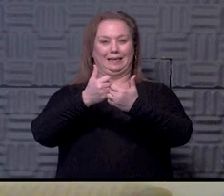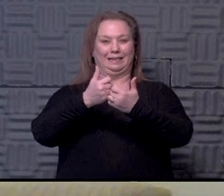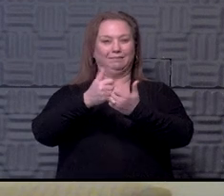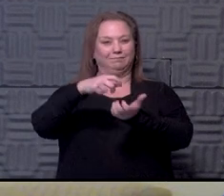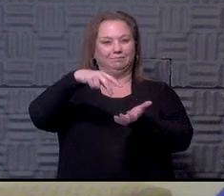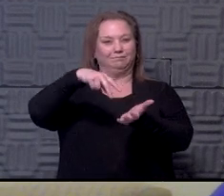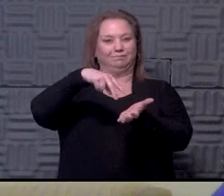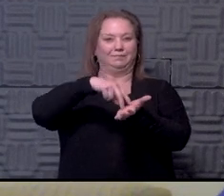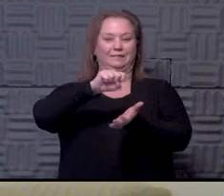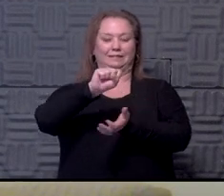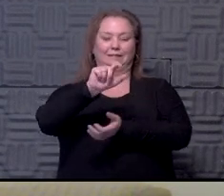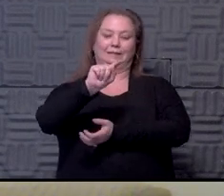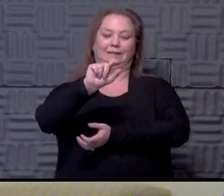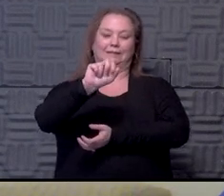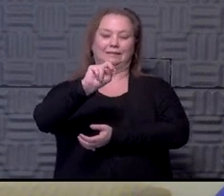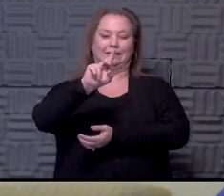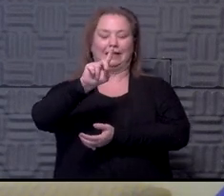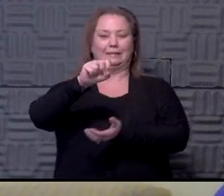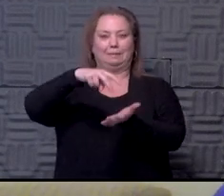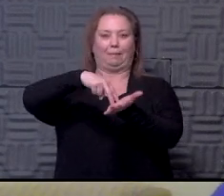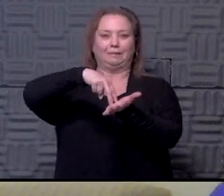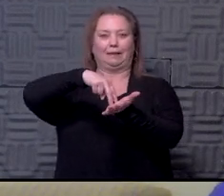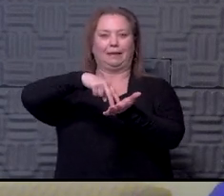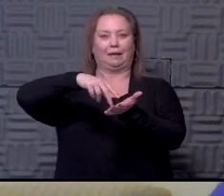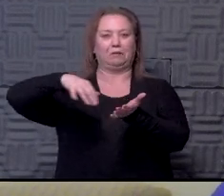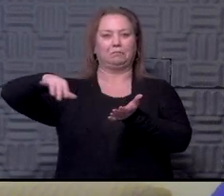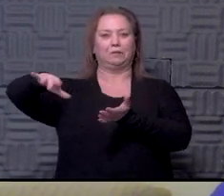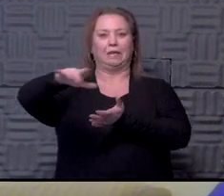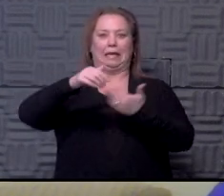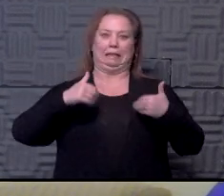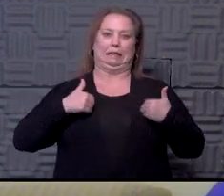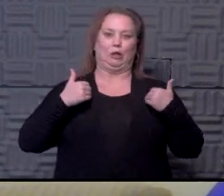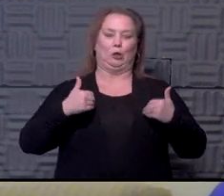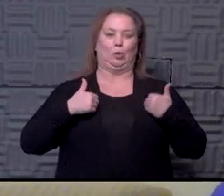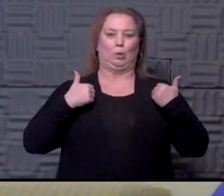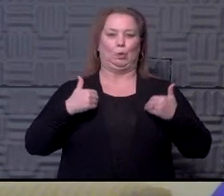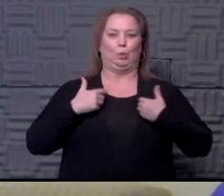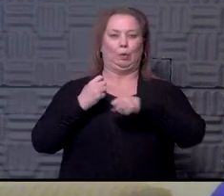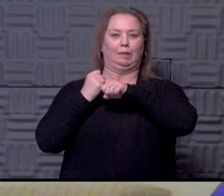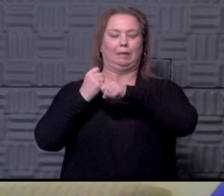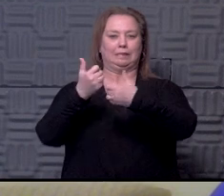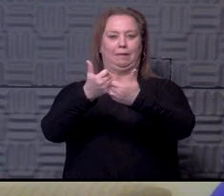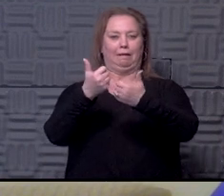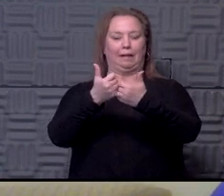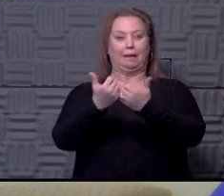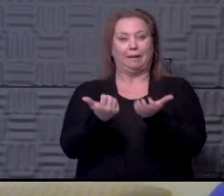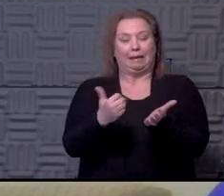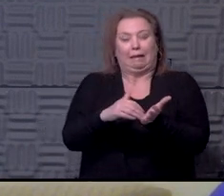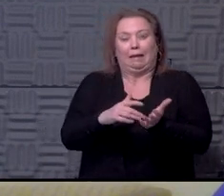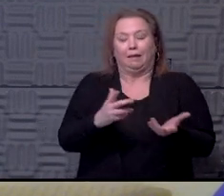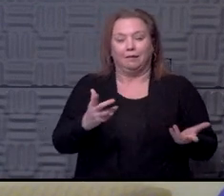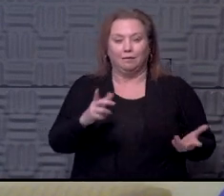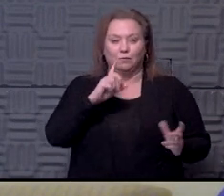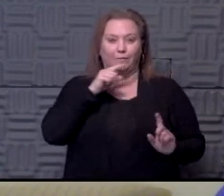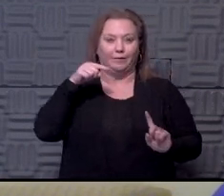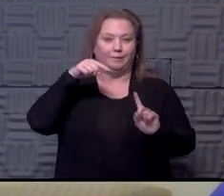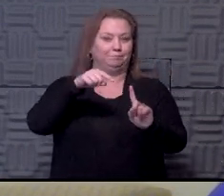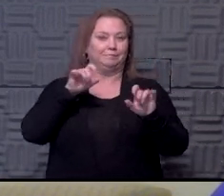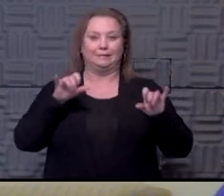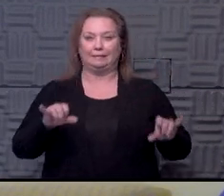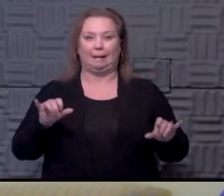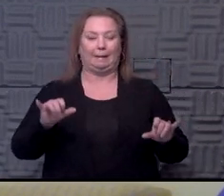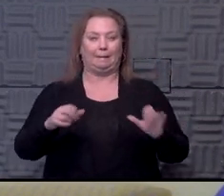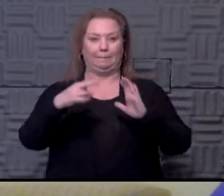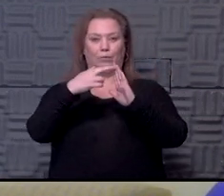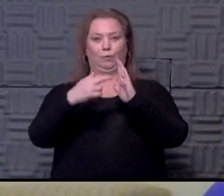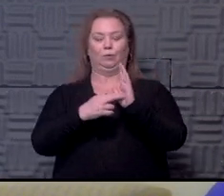things like that, and people are standing around, especially at the youth baseball games. But, again, it's a matter of the same stuff,